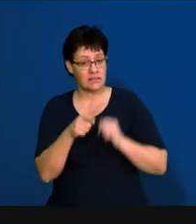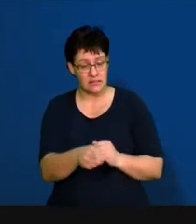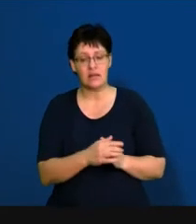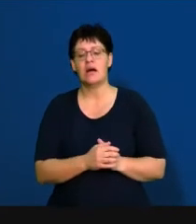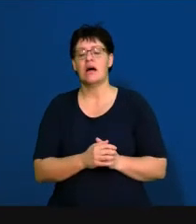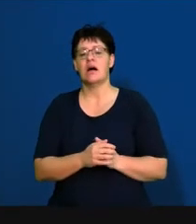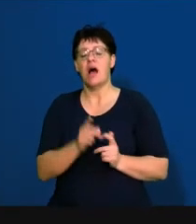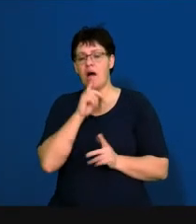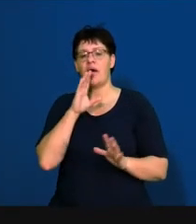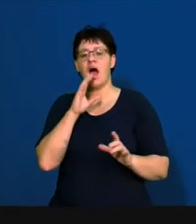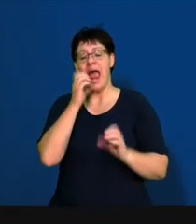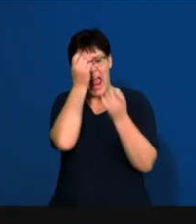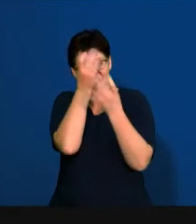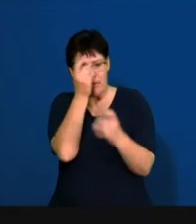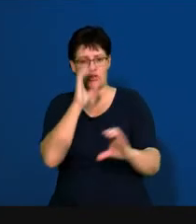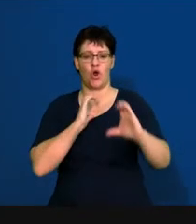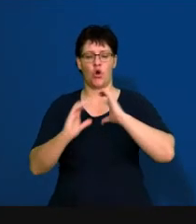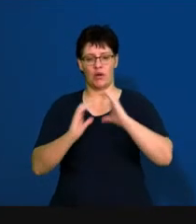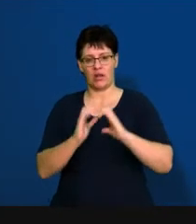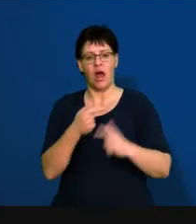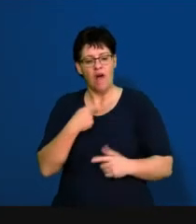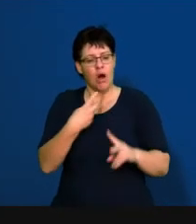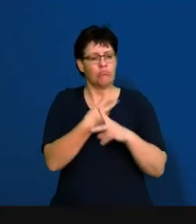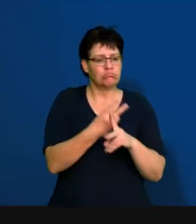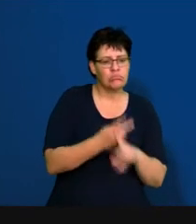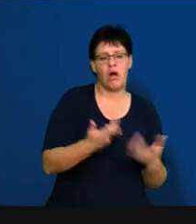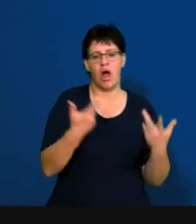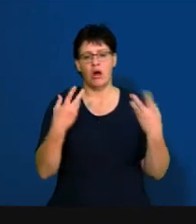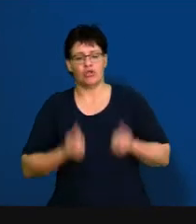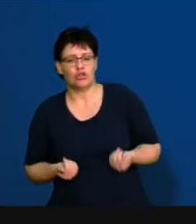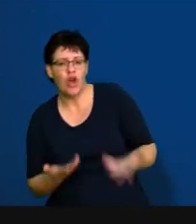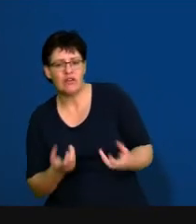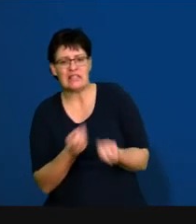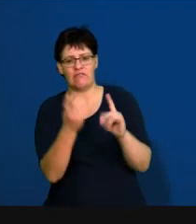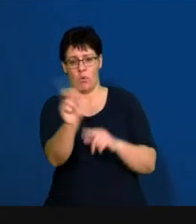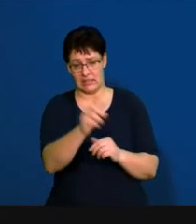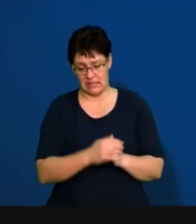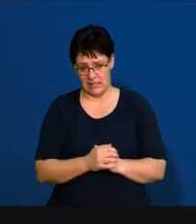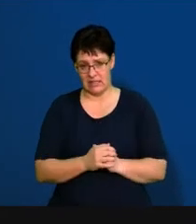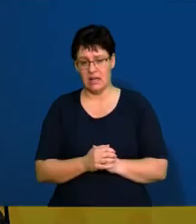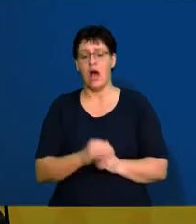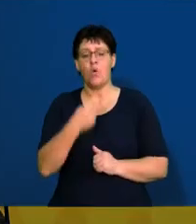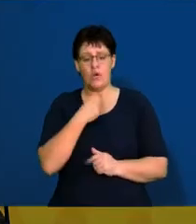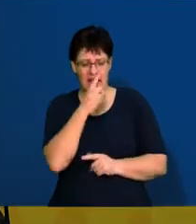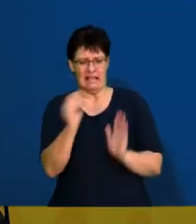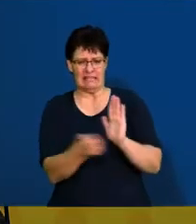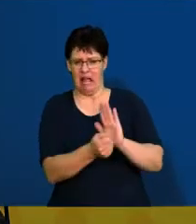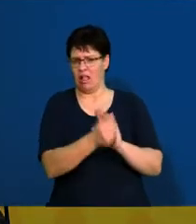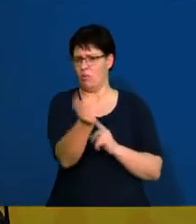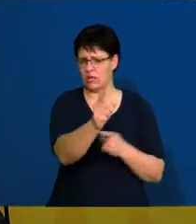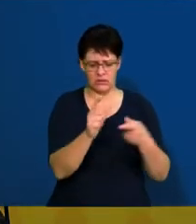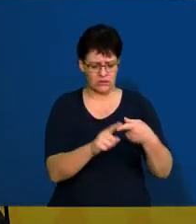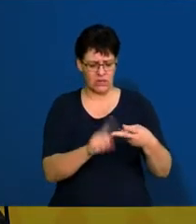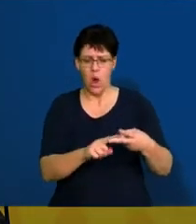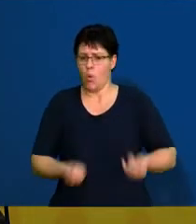one, it communicates information about our products or services. So, it'll tell the employee, right, this is what we are selling,